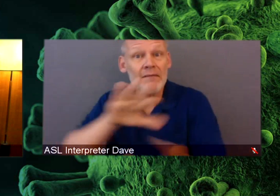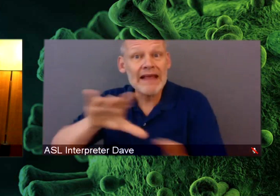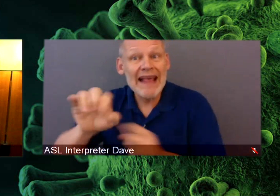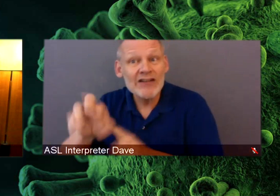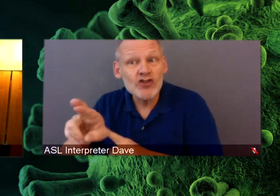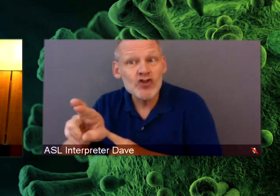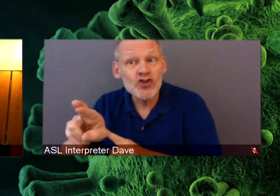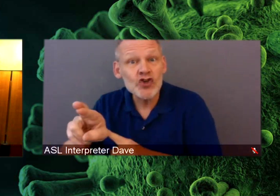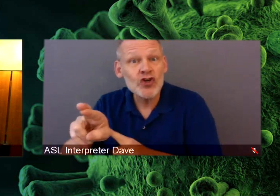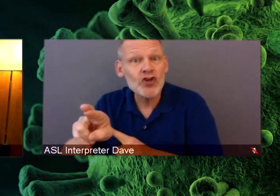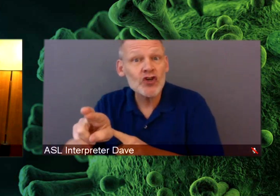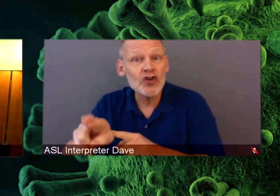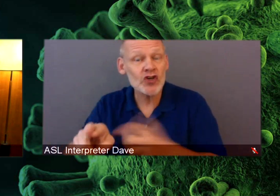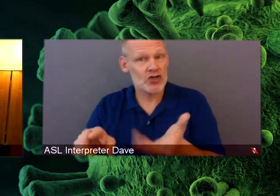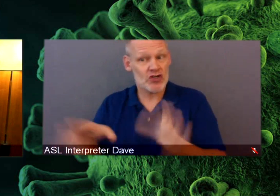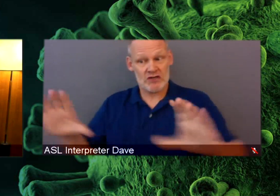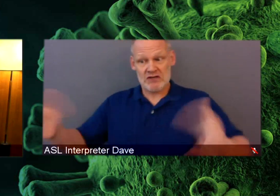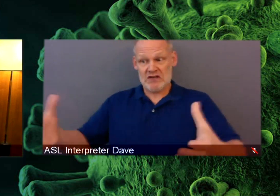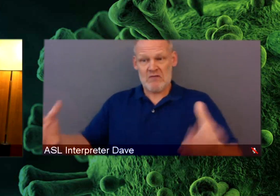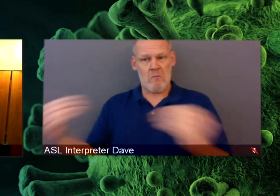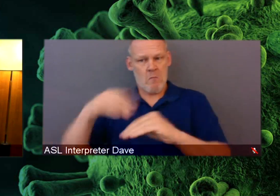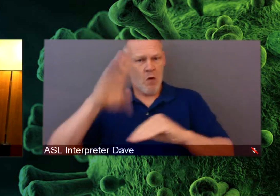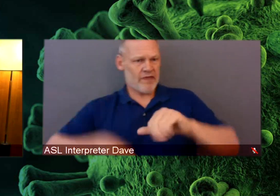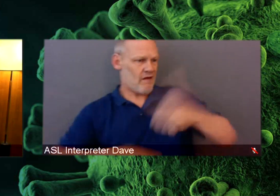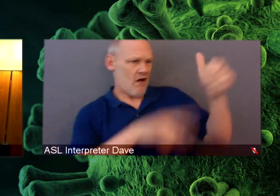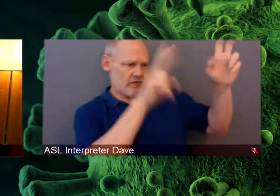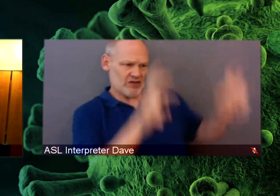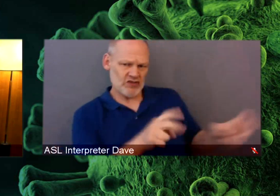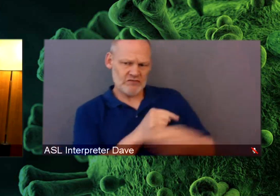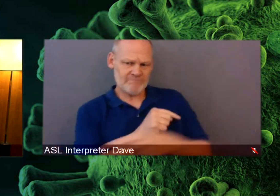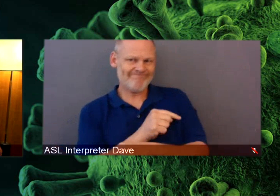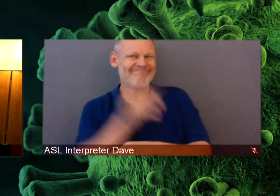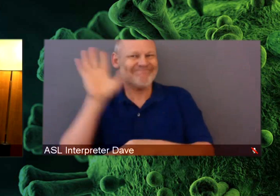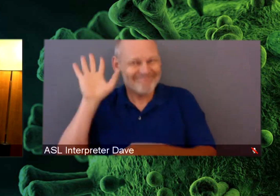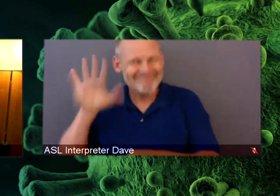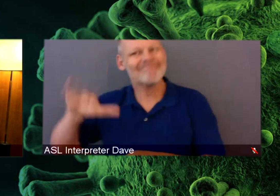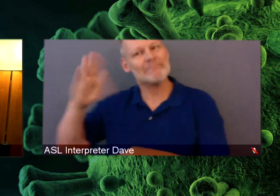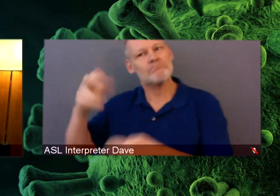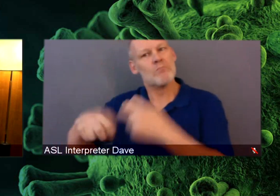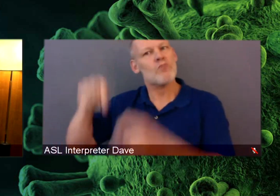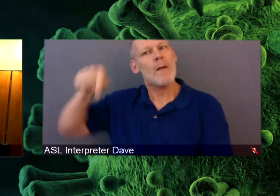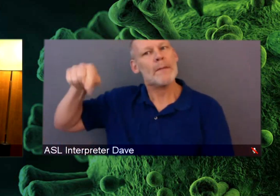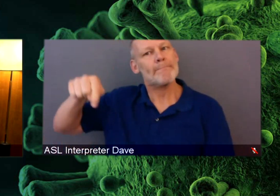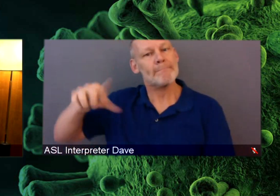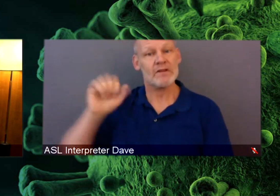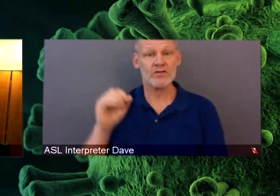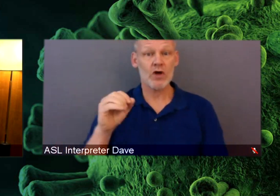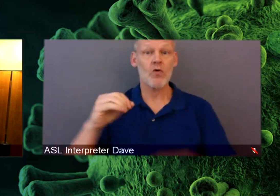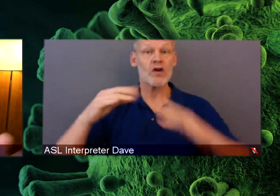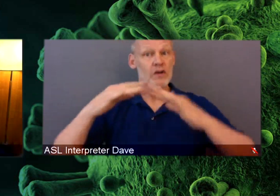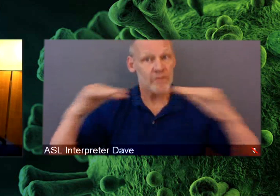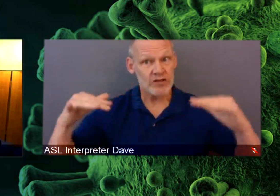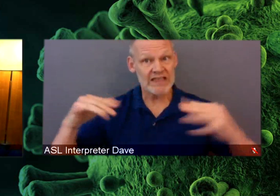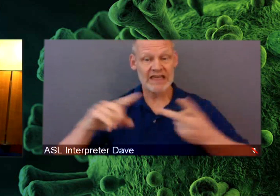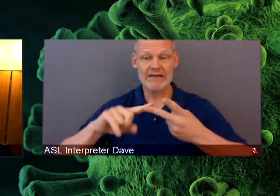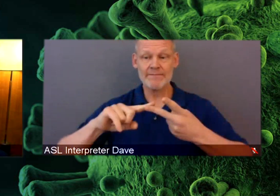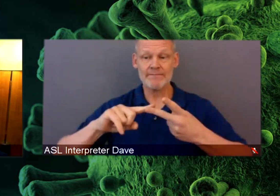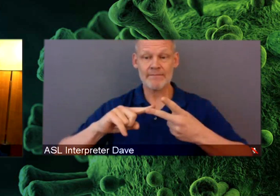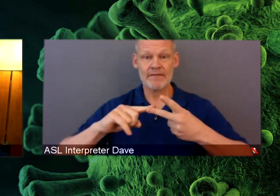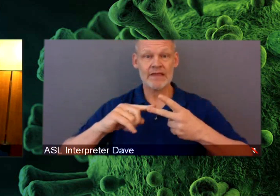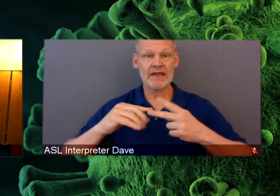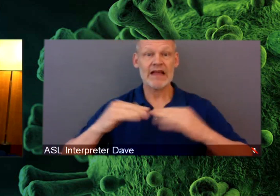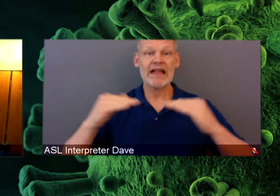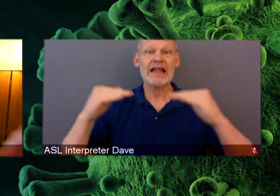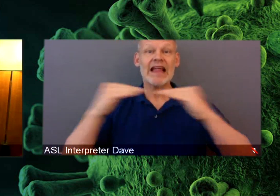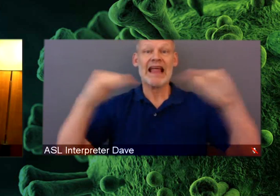that outcome there. And that's one of the things that that I think drove home the importance that that diversity, equity inclusion is important, not just for the social